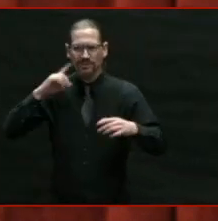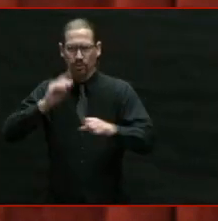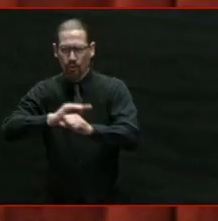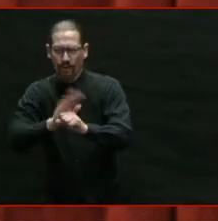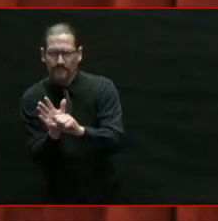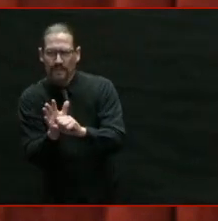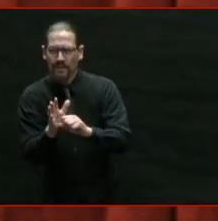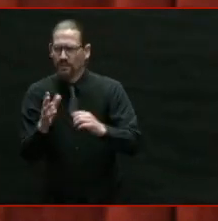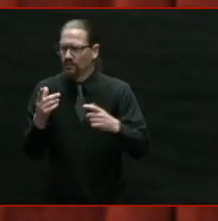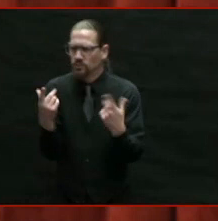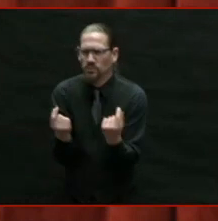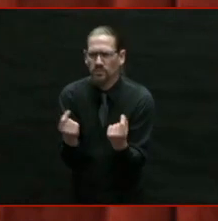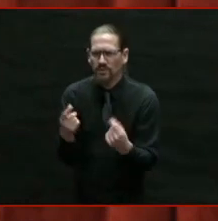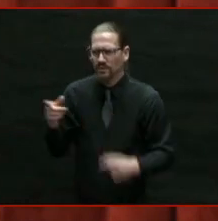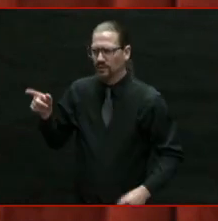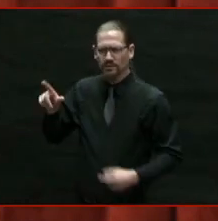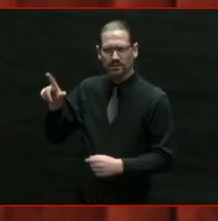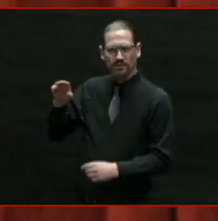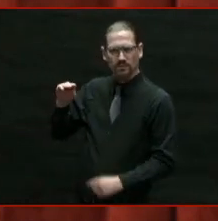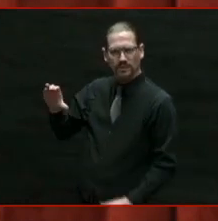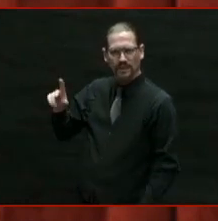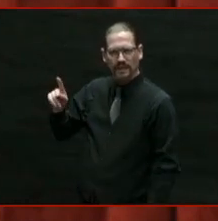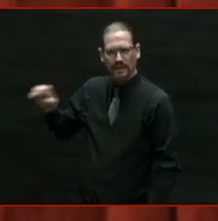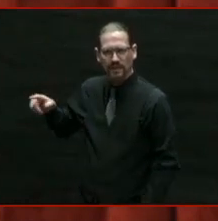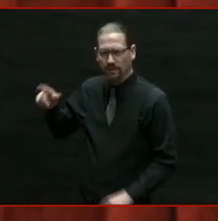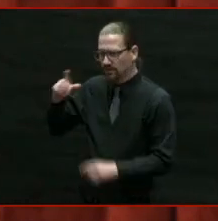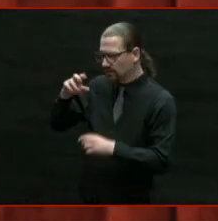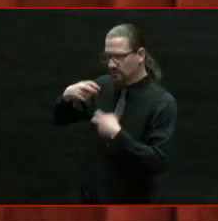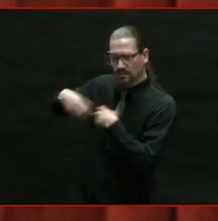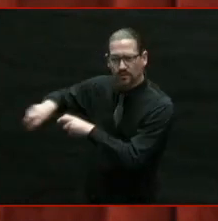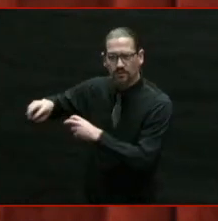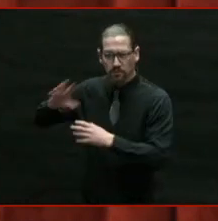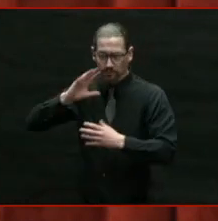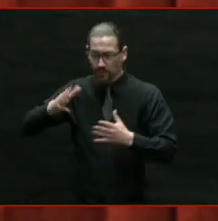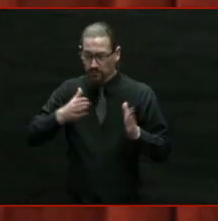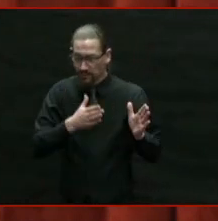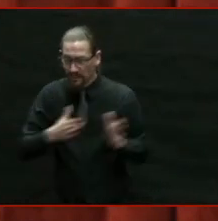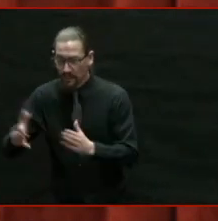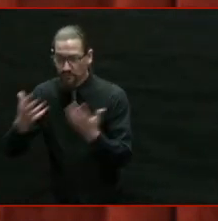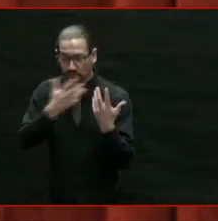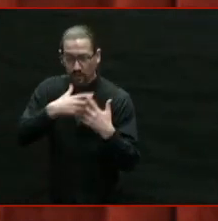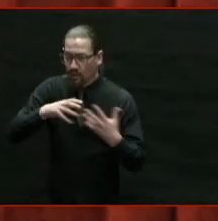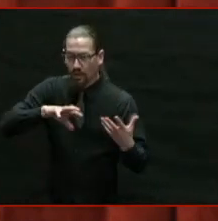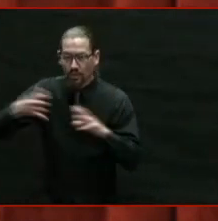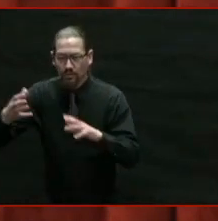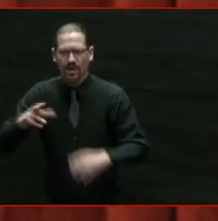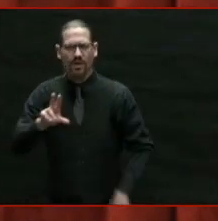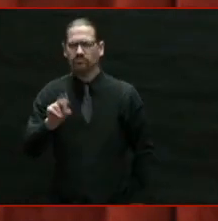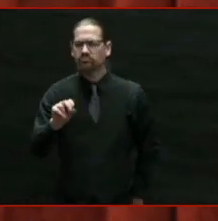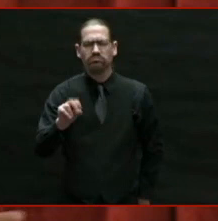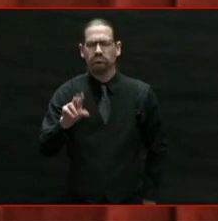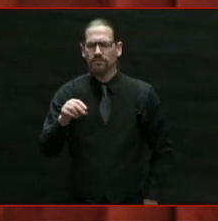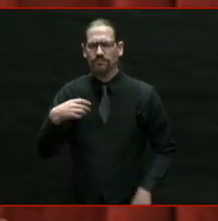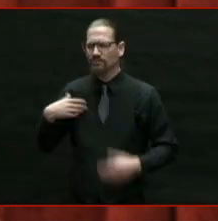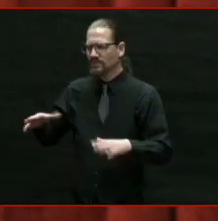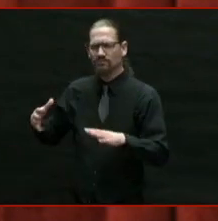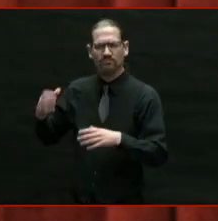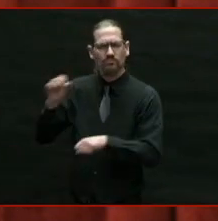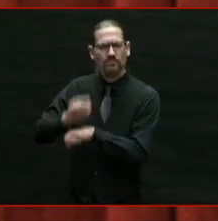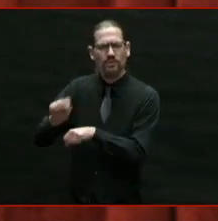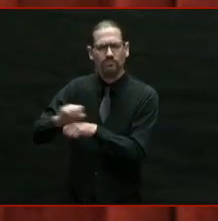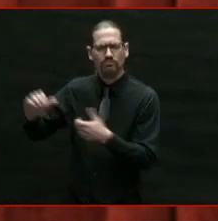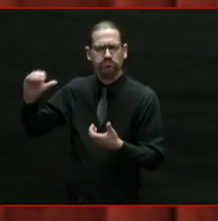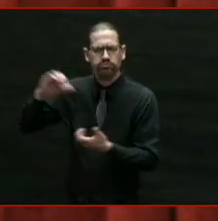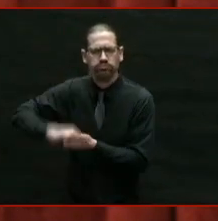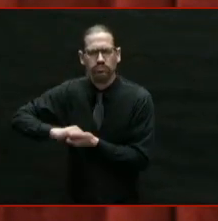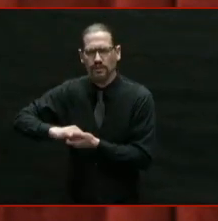And Lieutenant Governor McKee has assured me and is committed to keeping the entire statewide